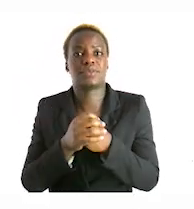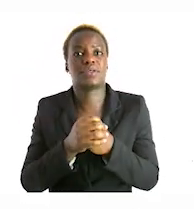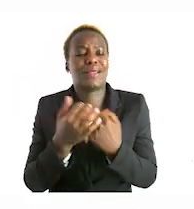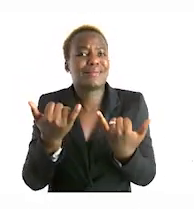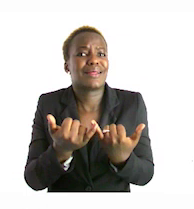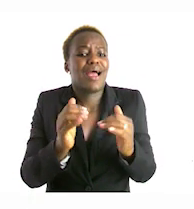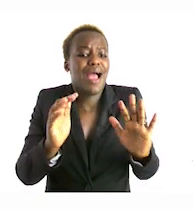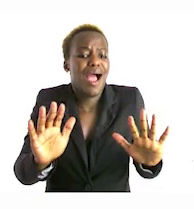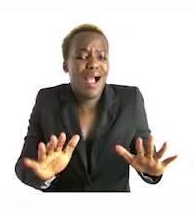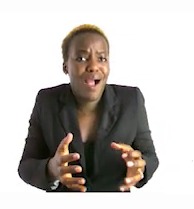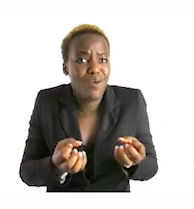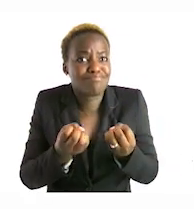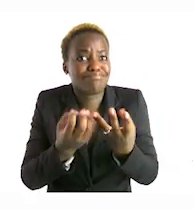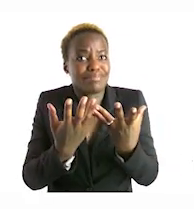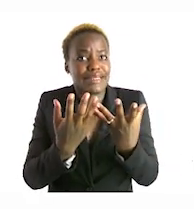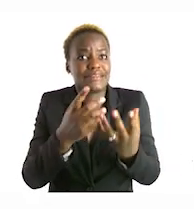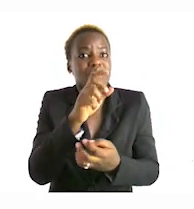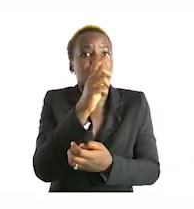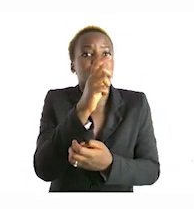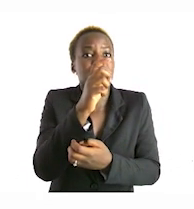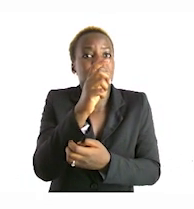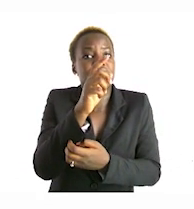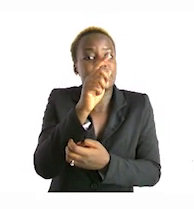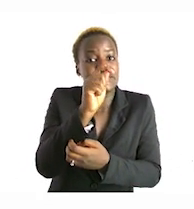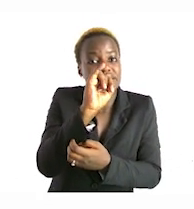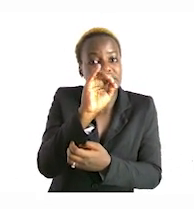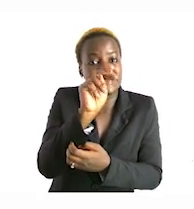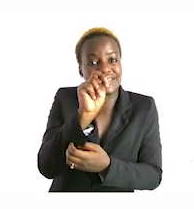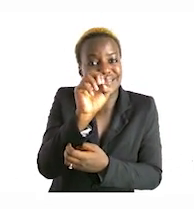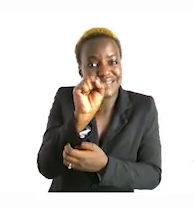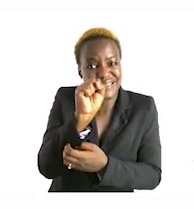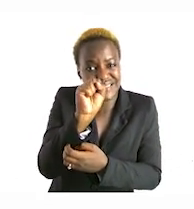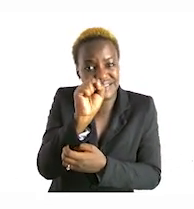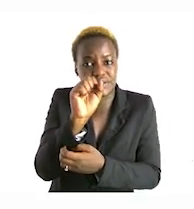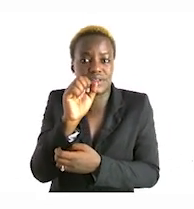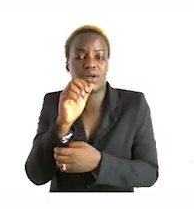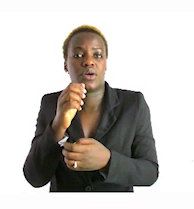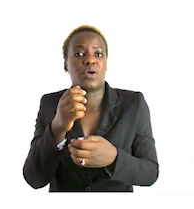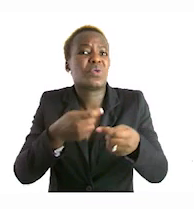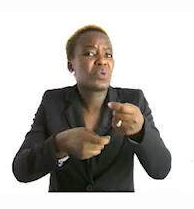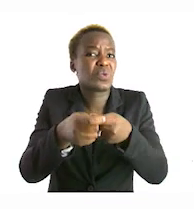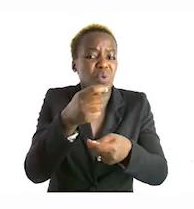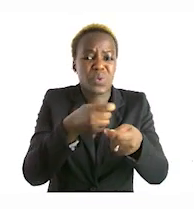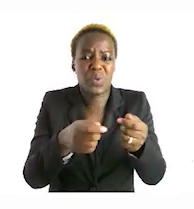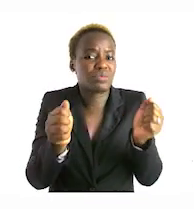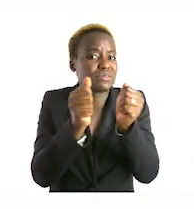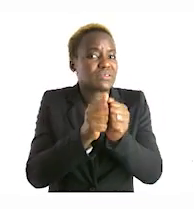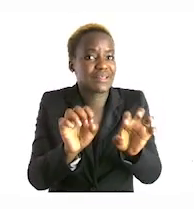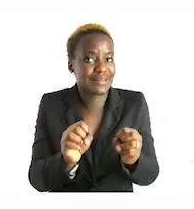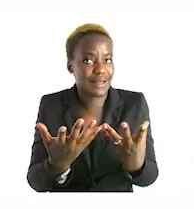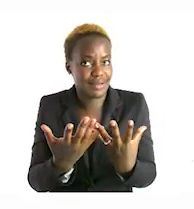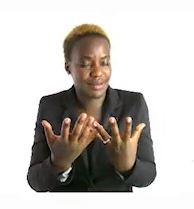many tens did he sell all together now we want to find out the number of the tens he